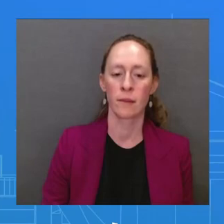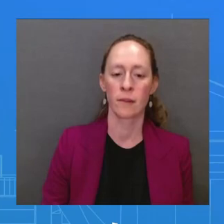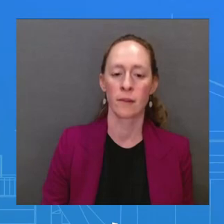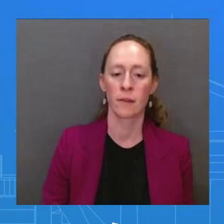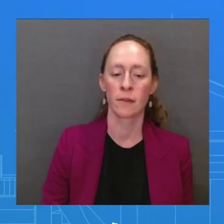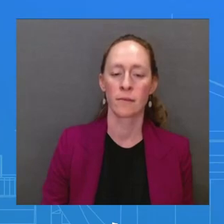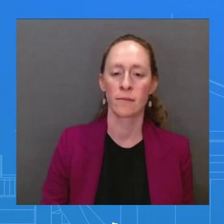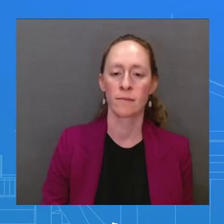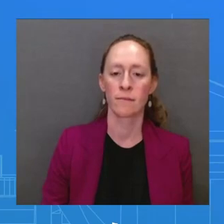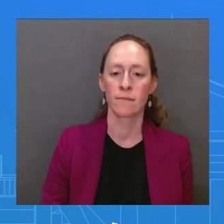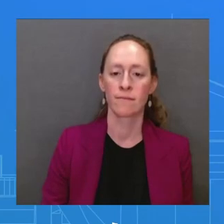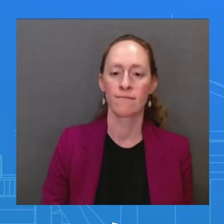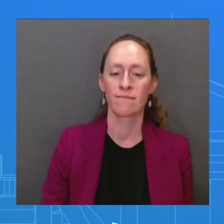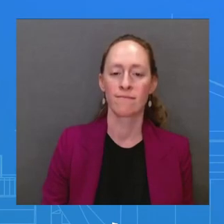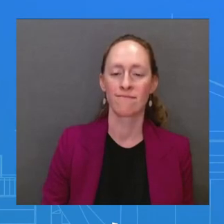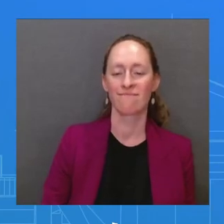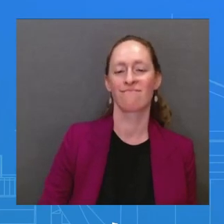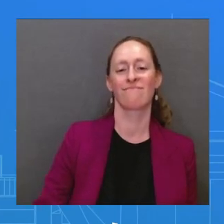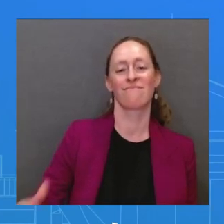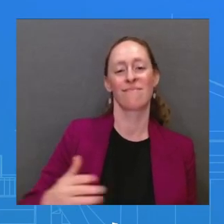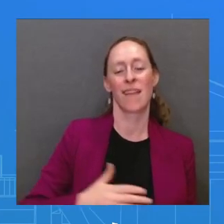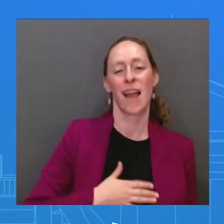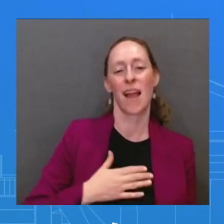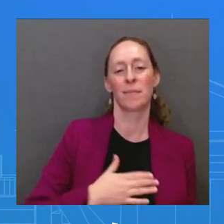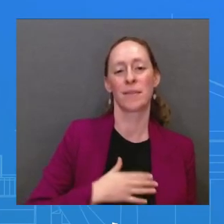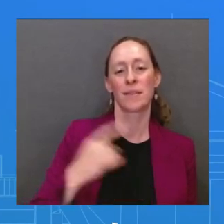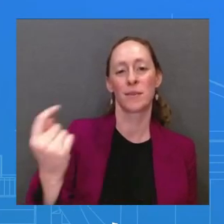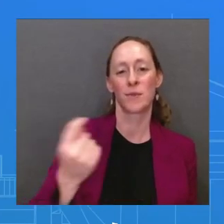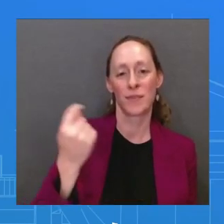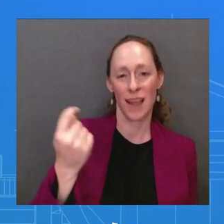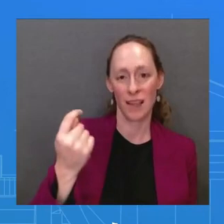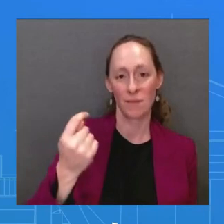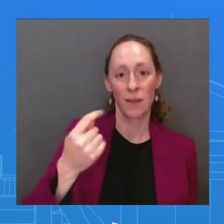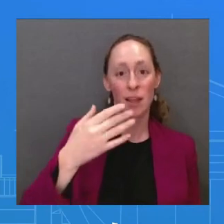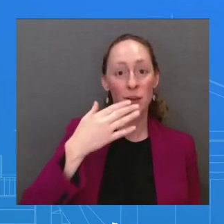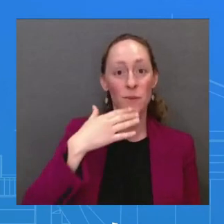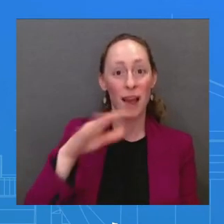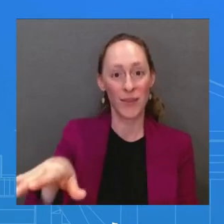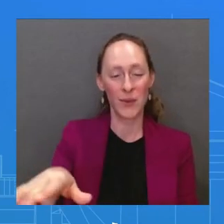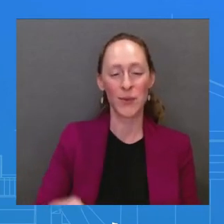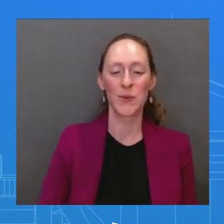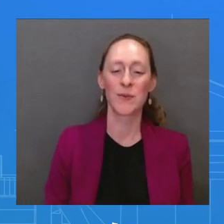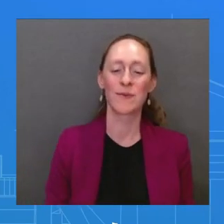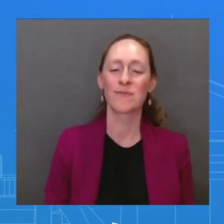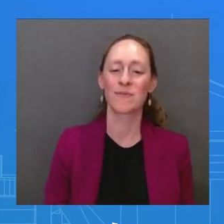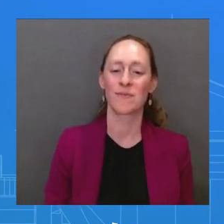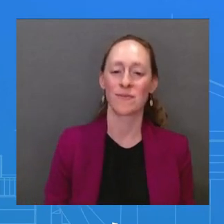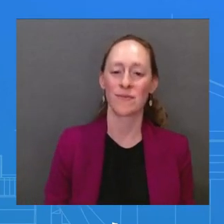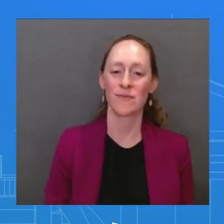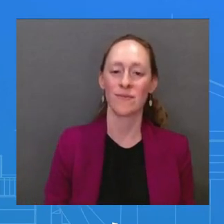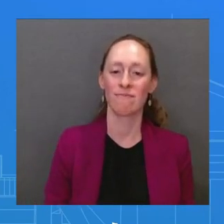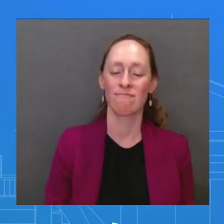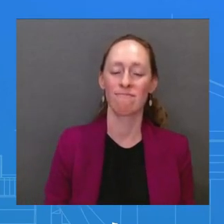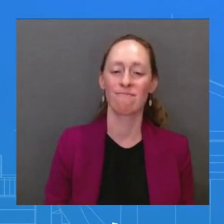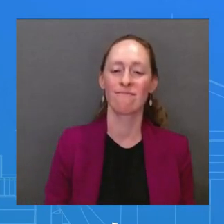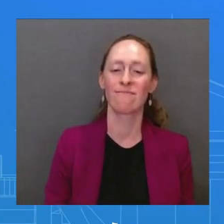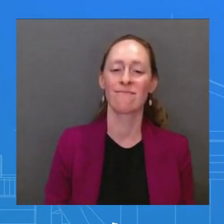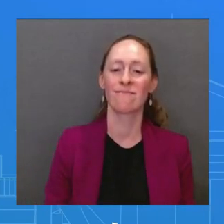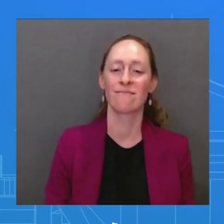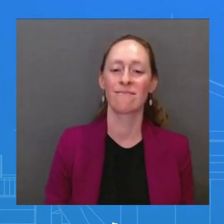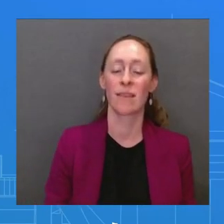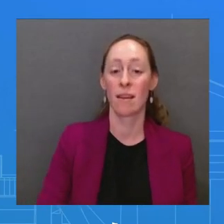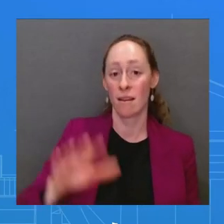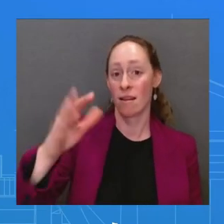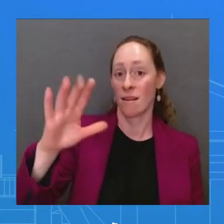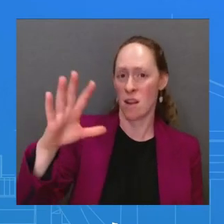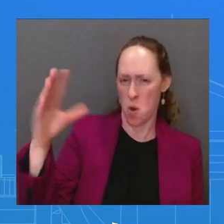Happy Tuesday. Good afternoon, everyone. Good afternoon. MS So before I turn things over to Jake, I have a couple of updates at the